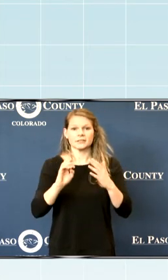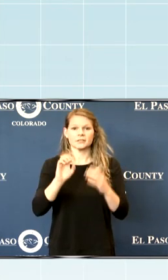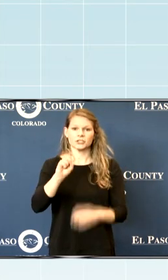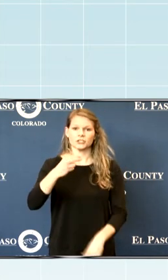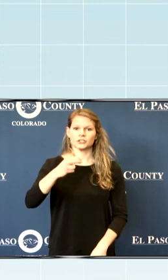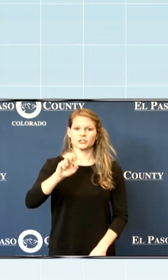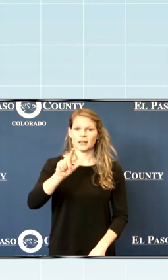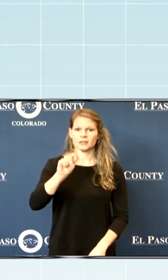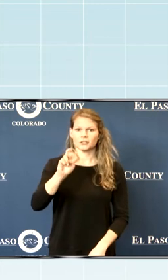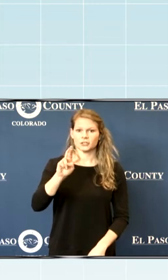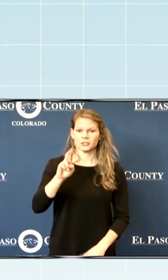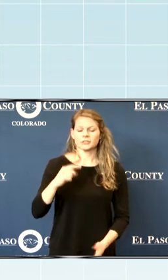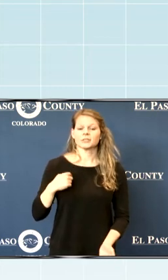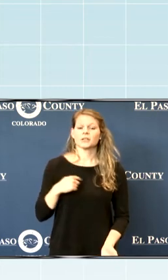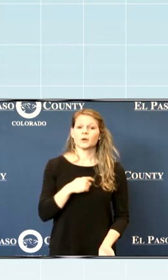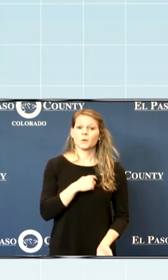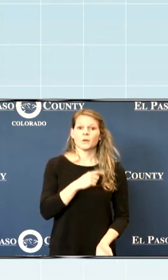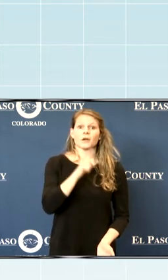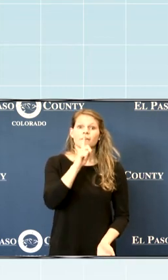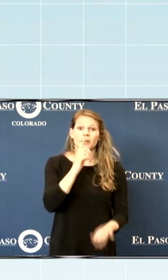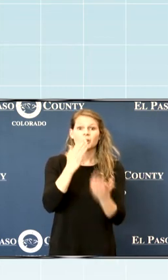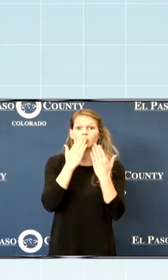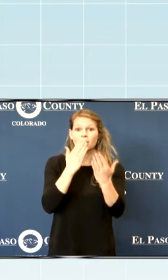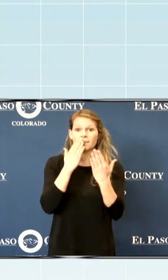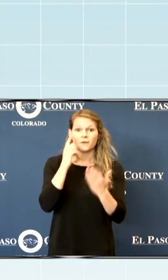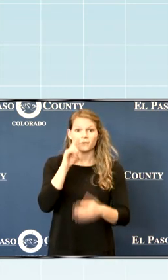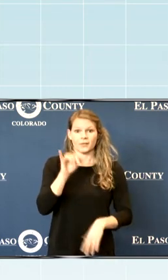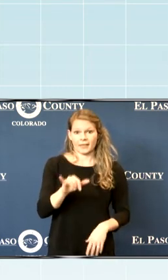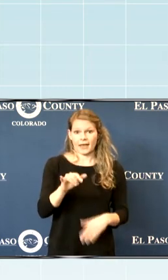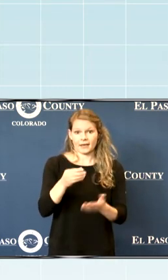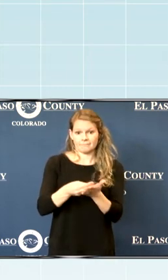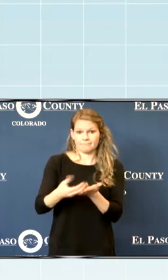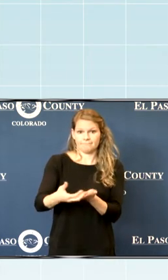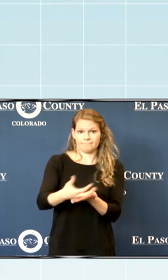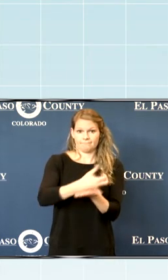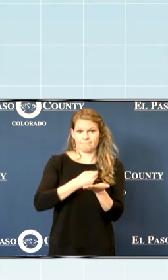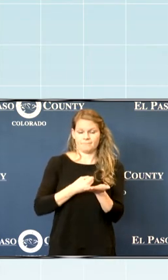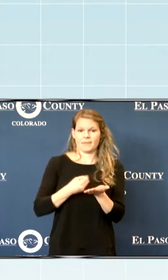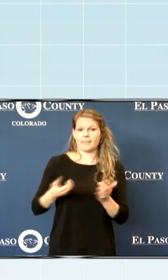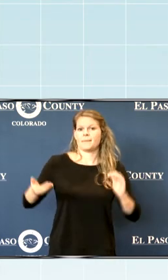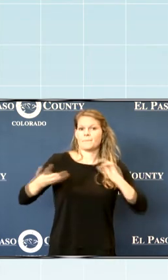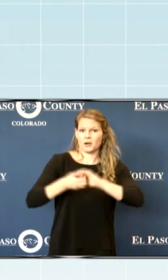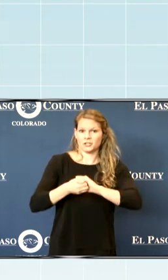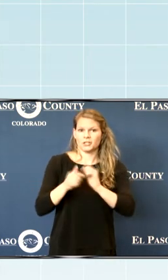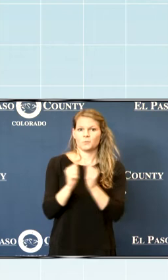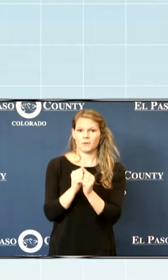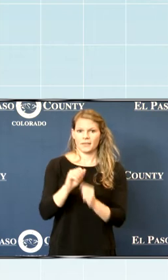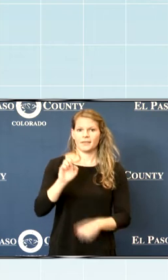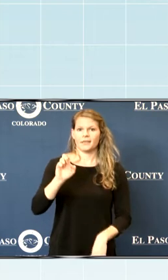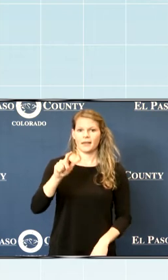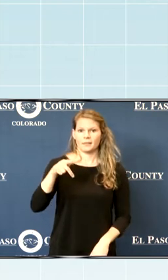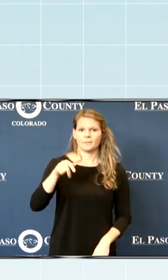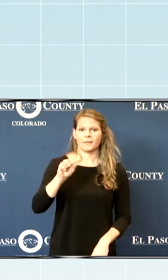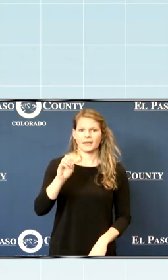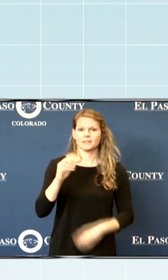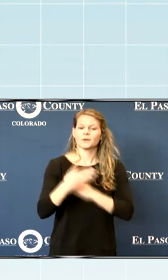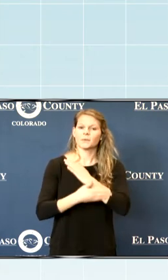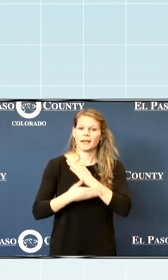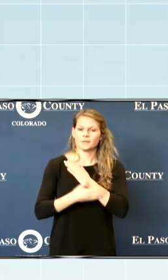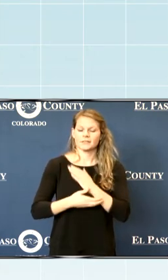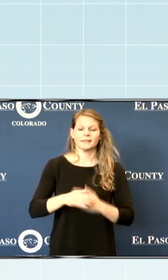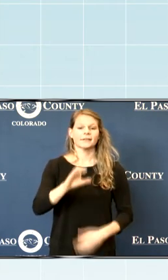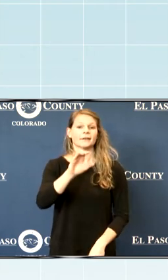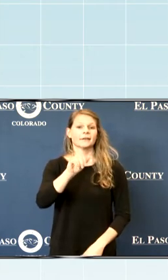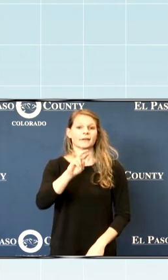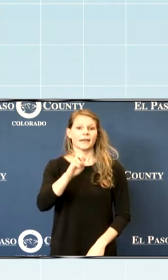We are very grateful for this grant and the partnership that we have with El Paso County. Care and